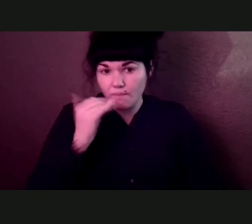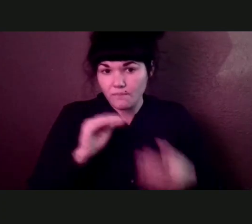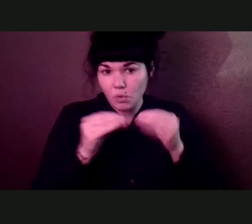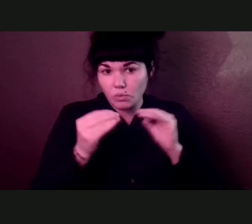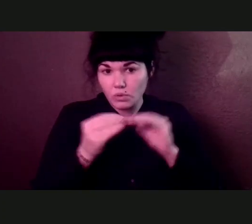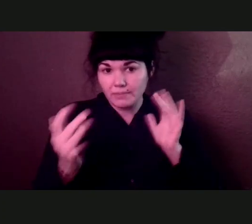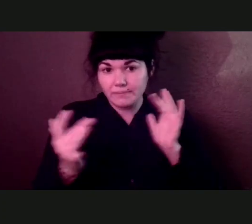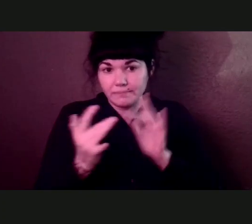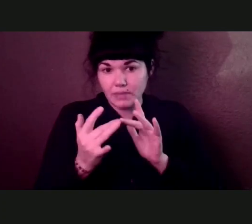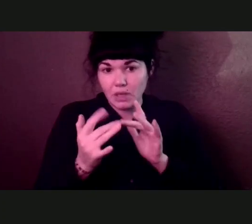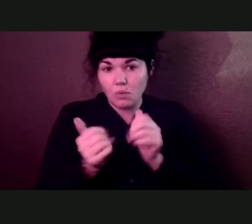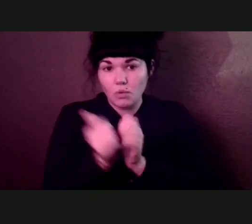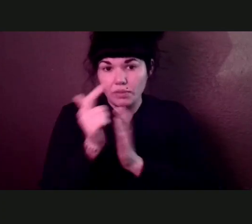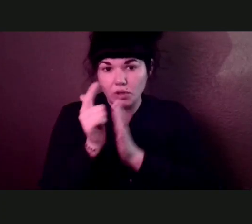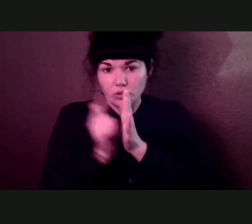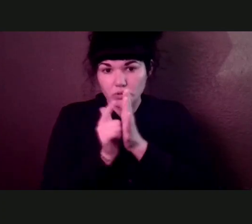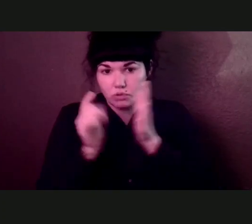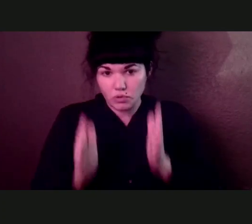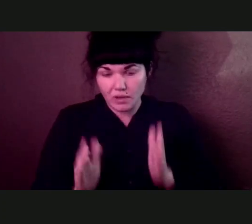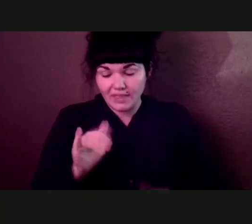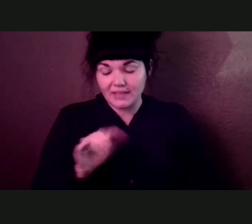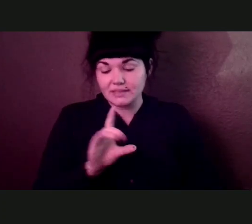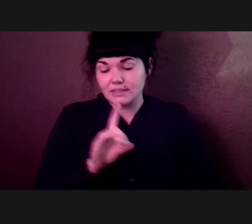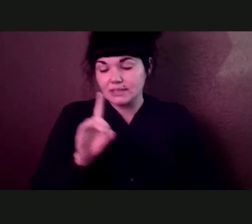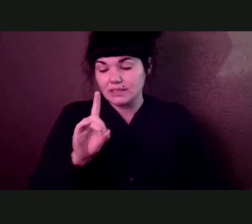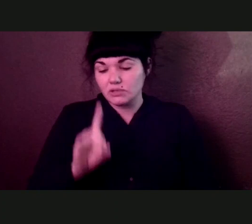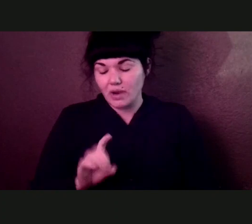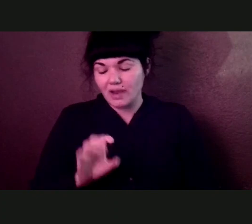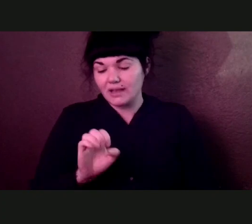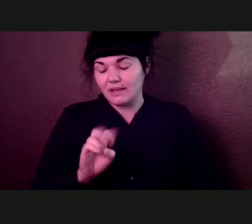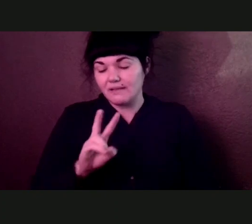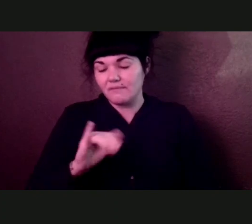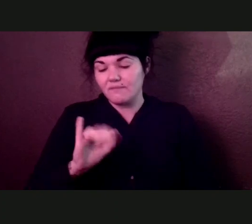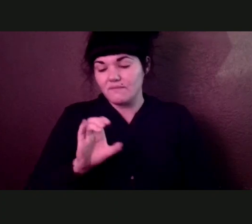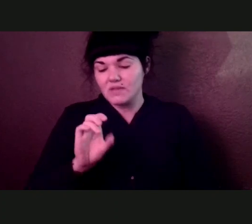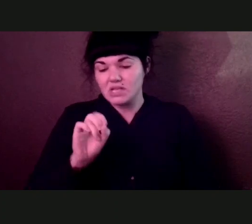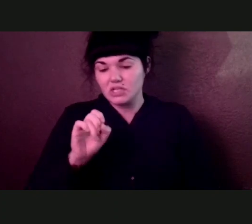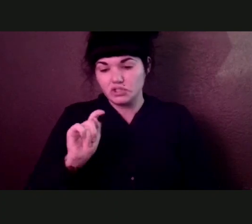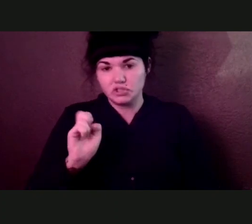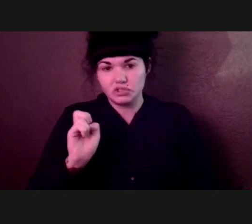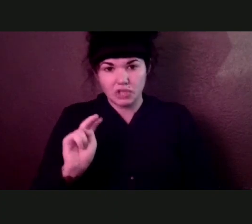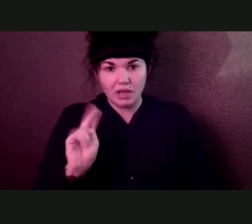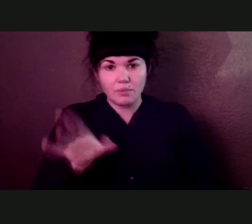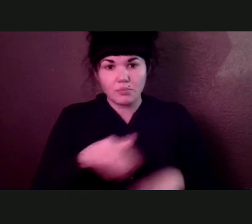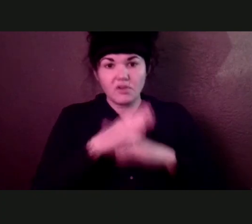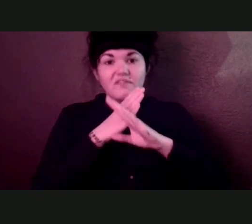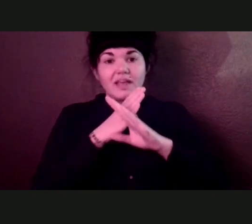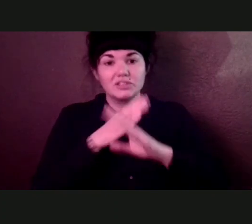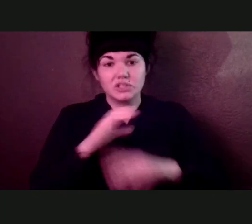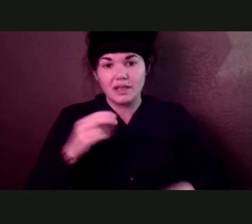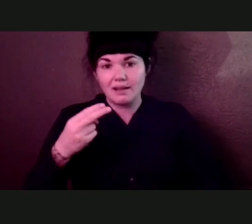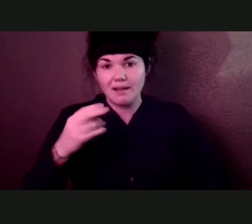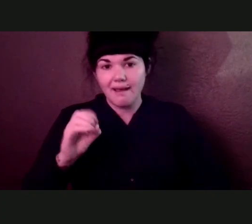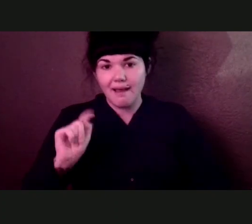hotline. That's the first thing to know. The second thing to know is you can look up